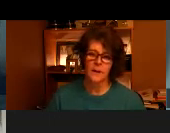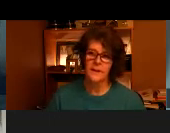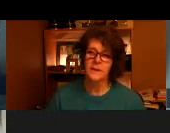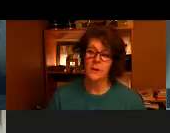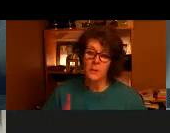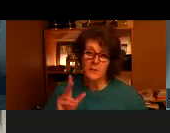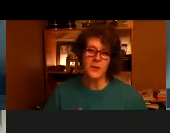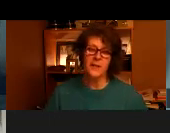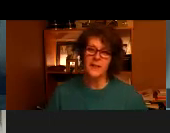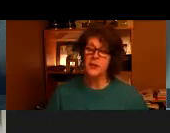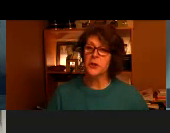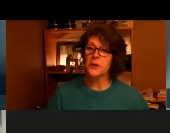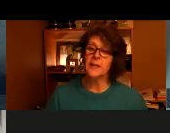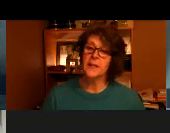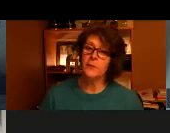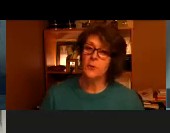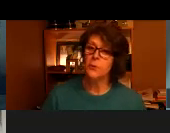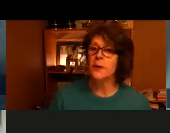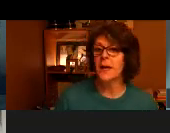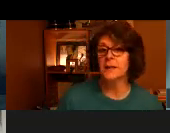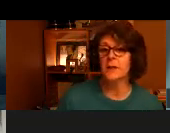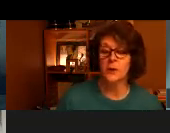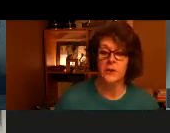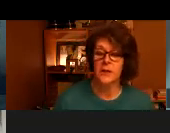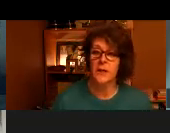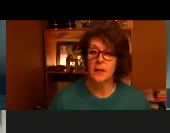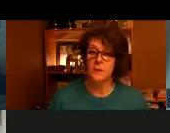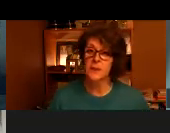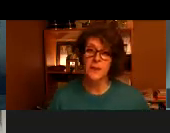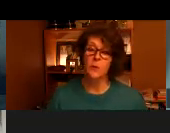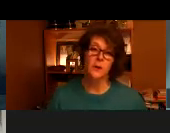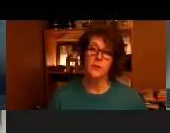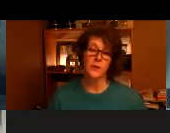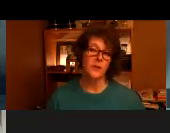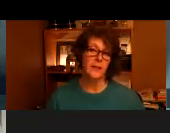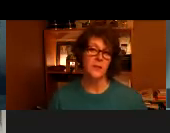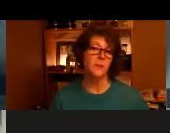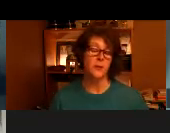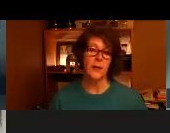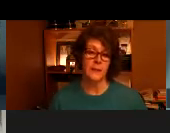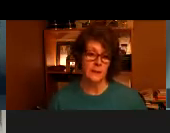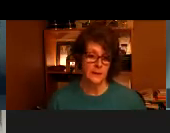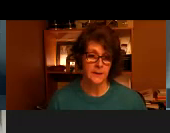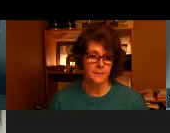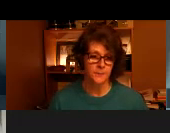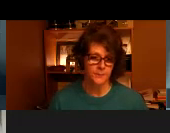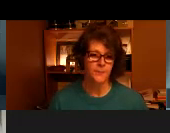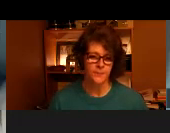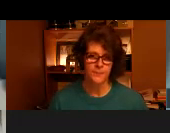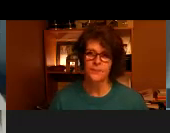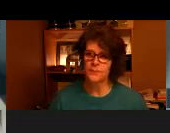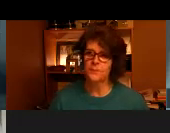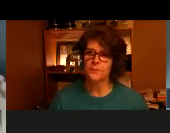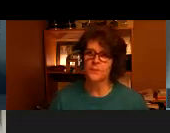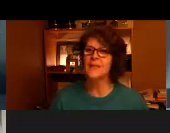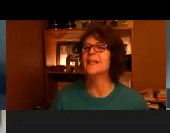so let's talk about sorry this is cheryl lynn if you want to ask a question anonymously you also can just send it to me directly oh yeah please or